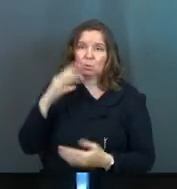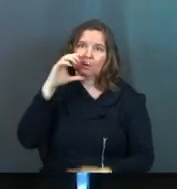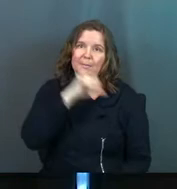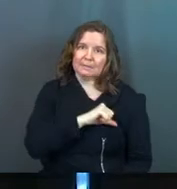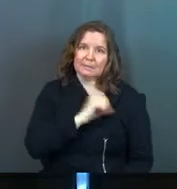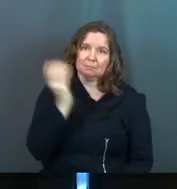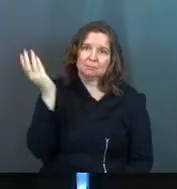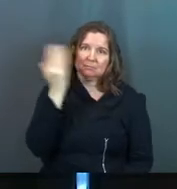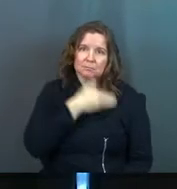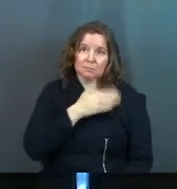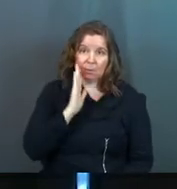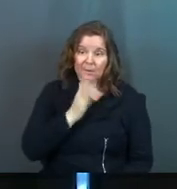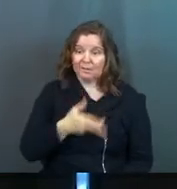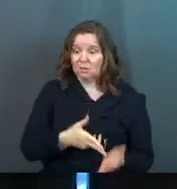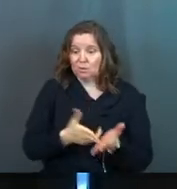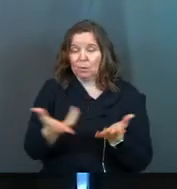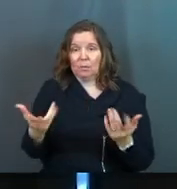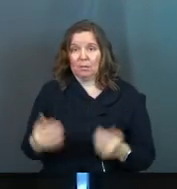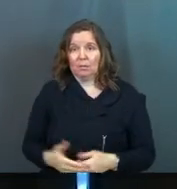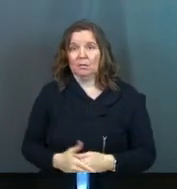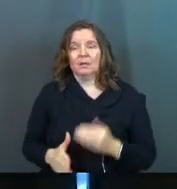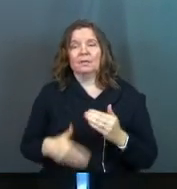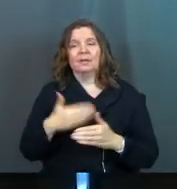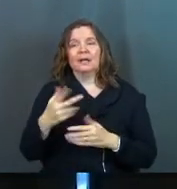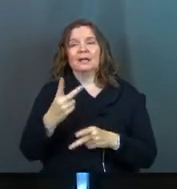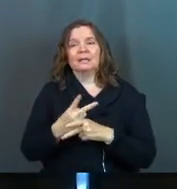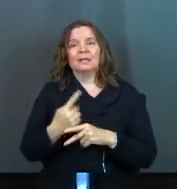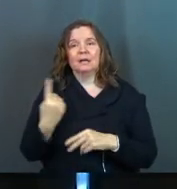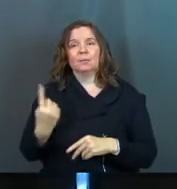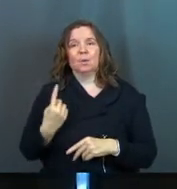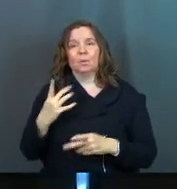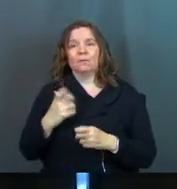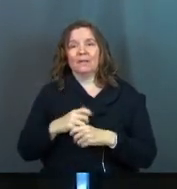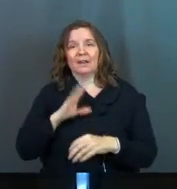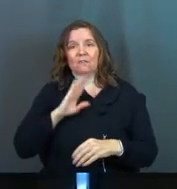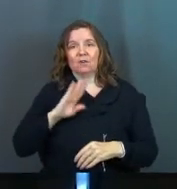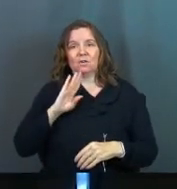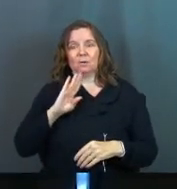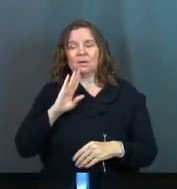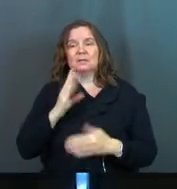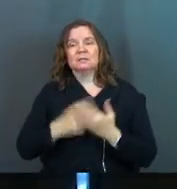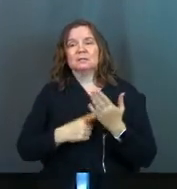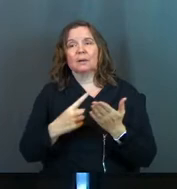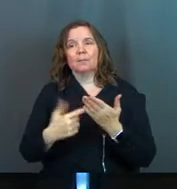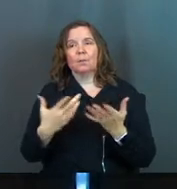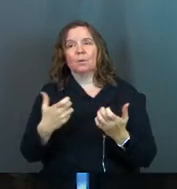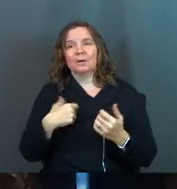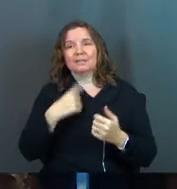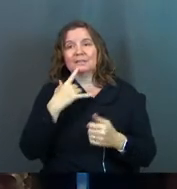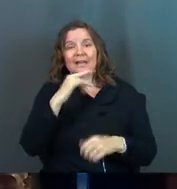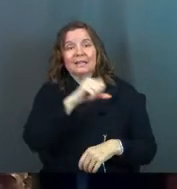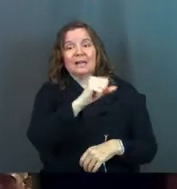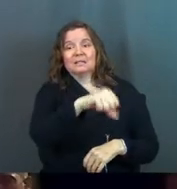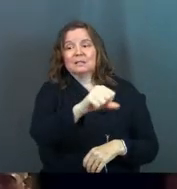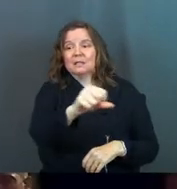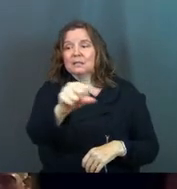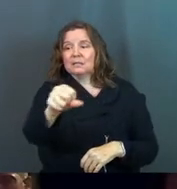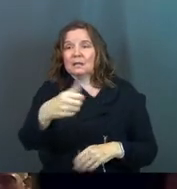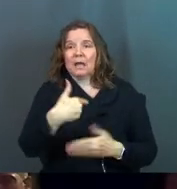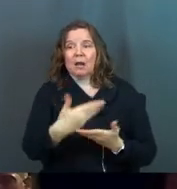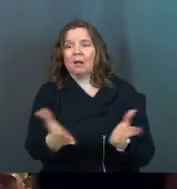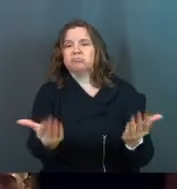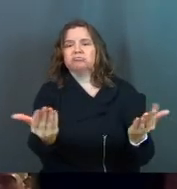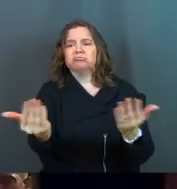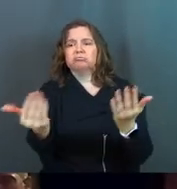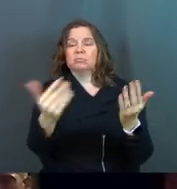you'll miss it. Just the truth. Next, keep the lonely ones from getting frustrated. Sometimes we want to say yes to everybody and have the open